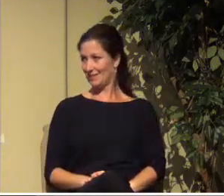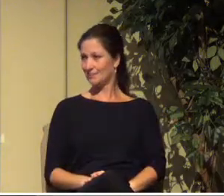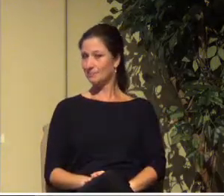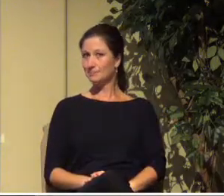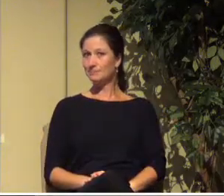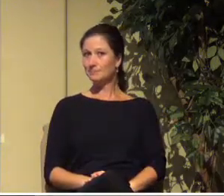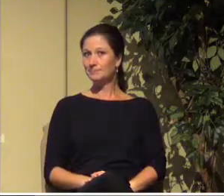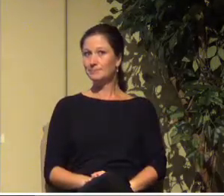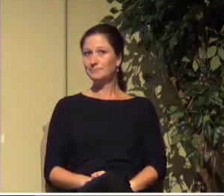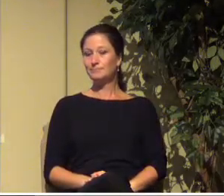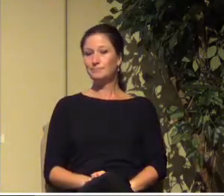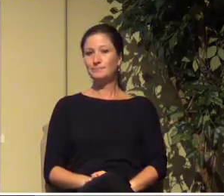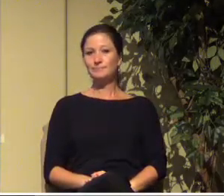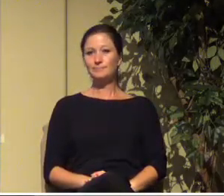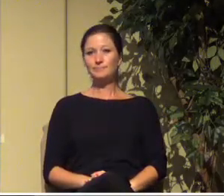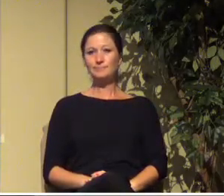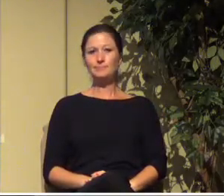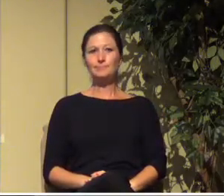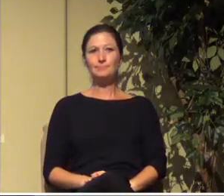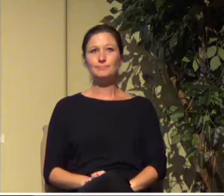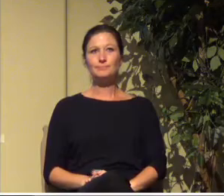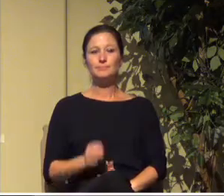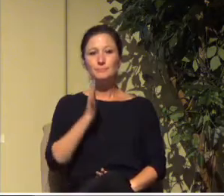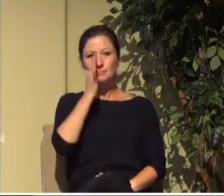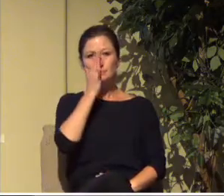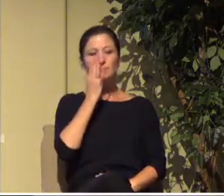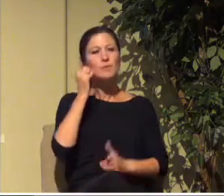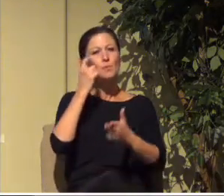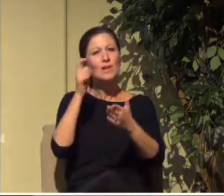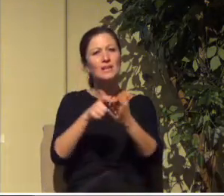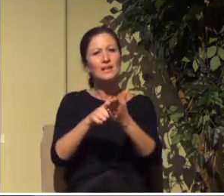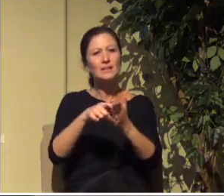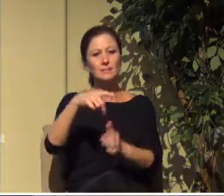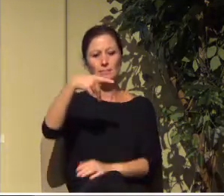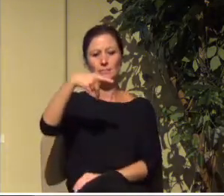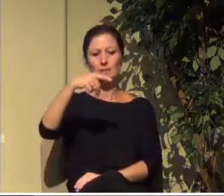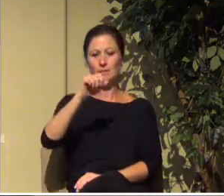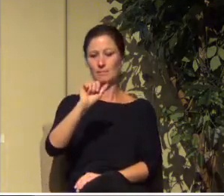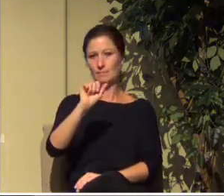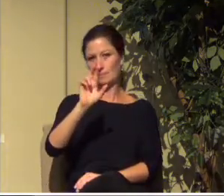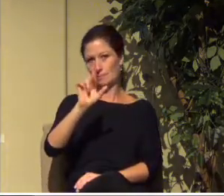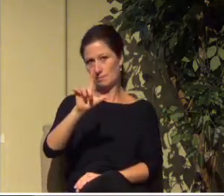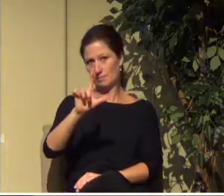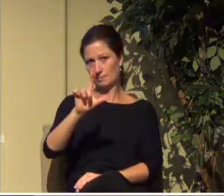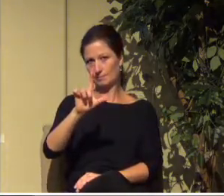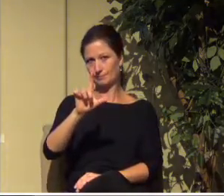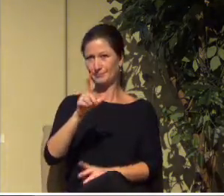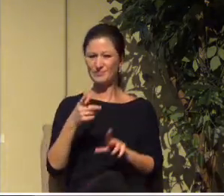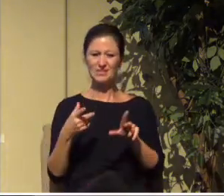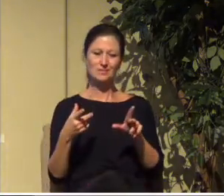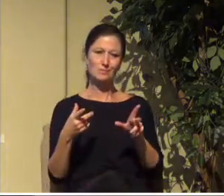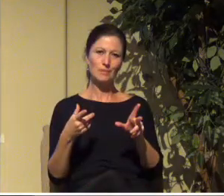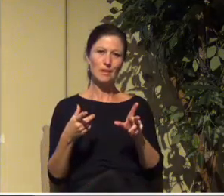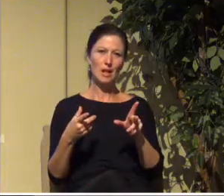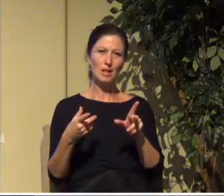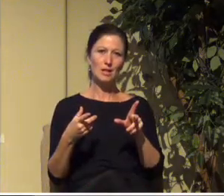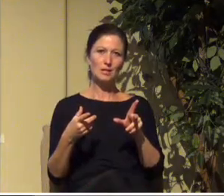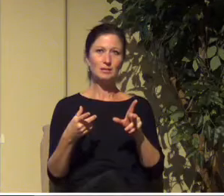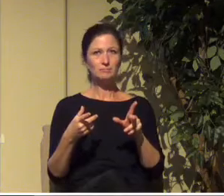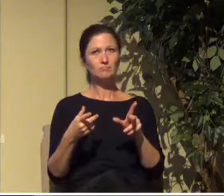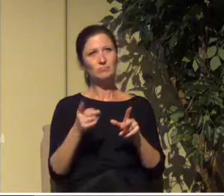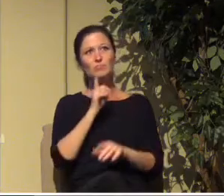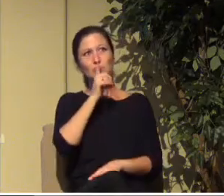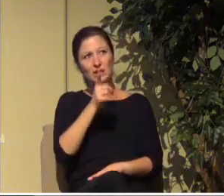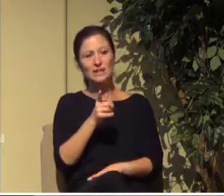As we start, let's recognize that Paul seems to loosely organize his thoughts here around the three persons of the